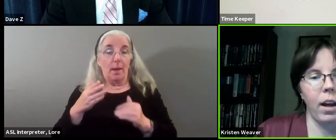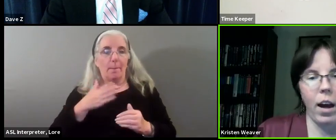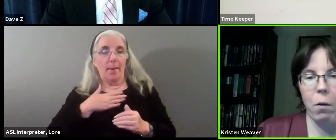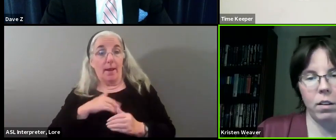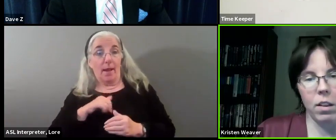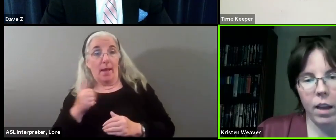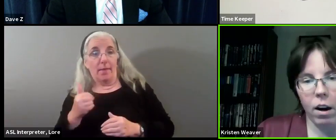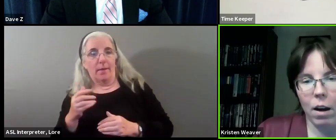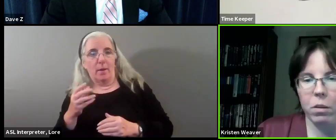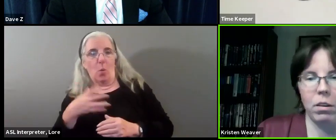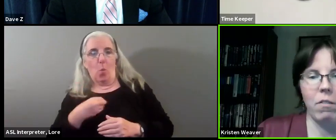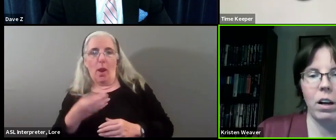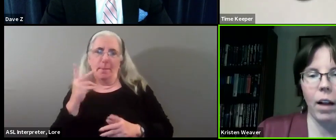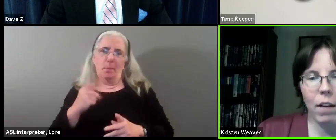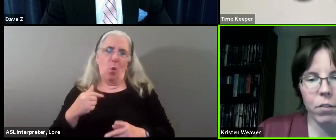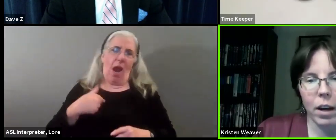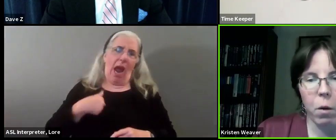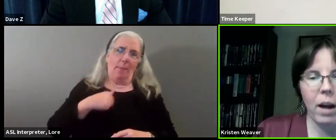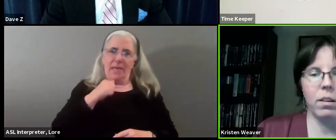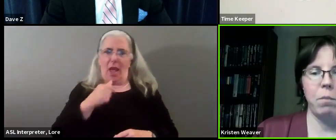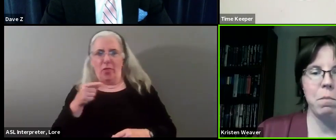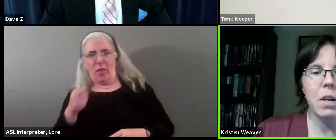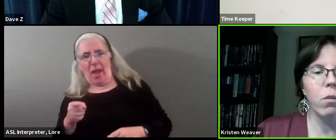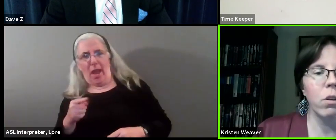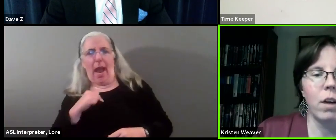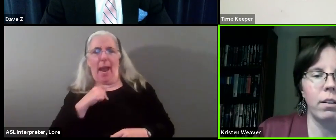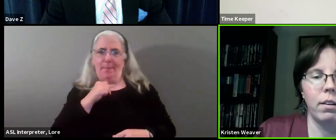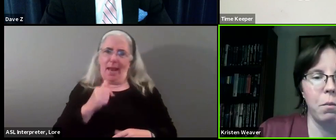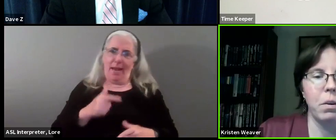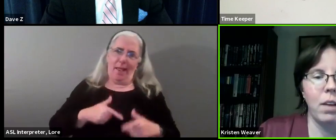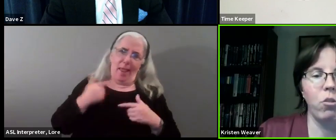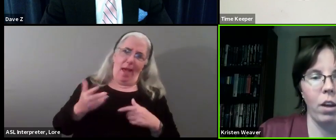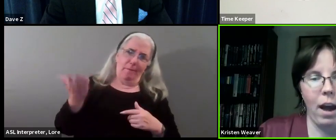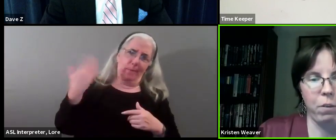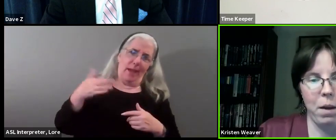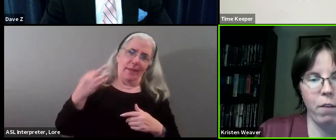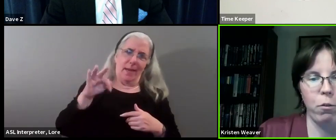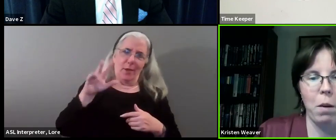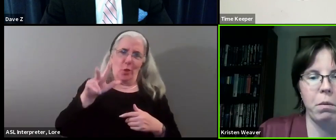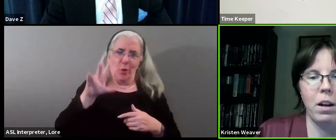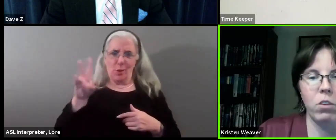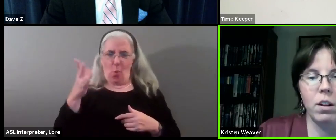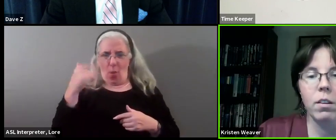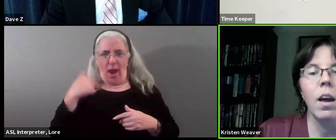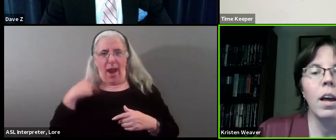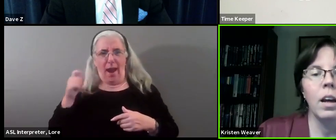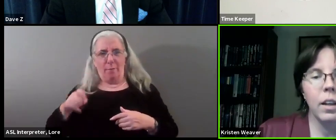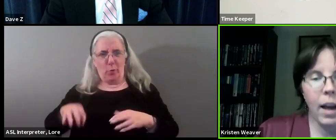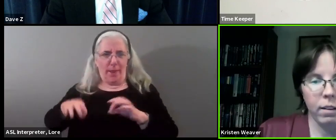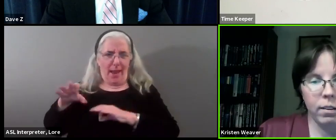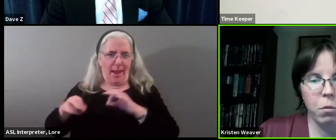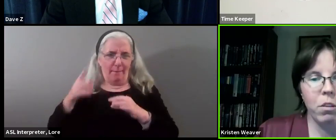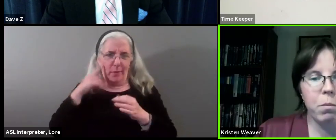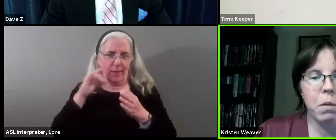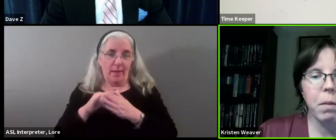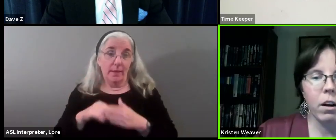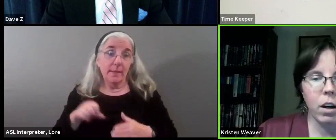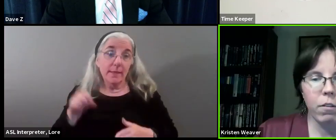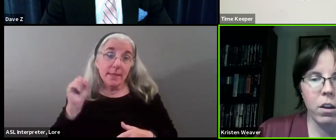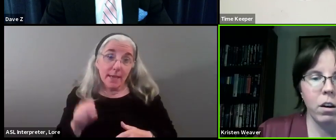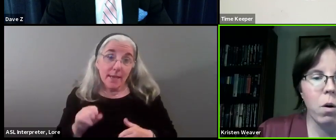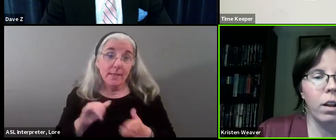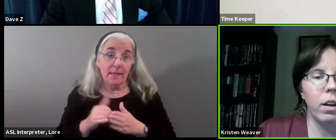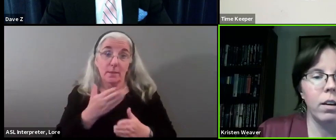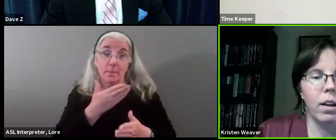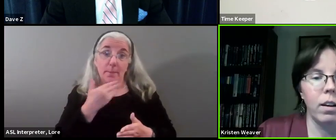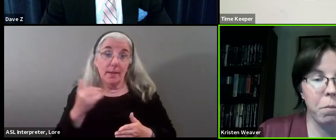say things like I wasn't there. I wasn't even alive yet. Why is it up to me to address this and potentially have to pay for reparations? Yes. It would have been better